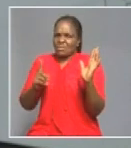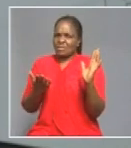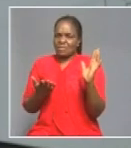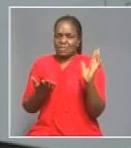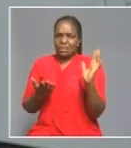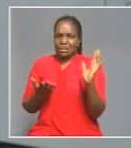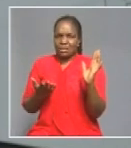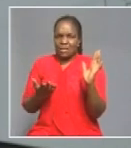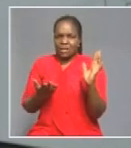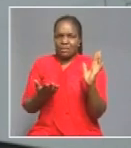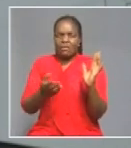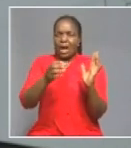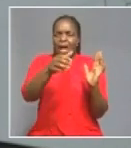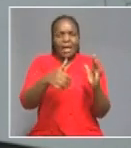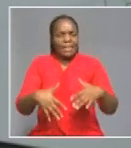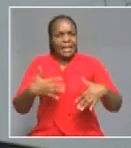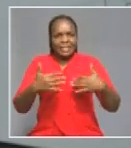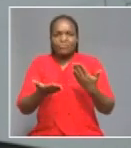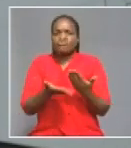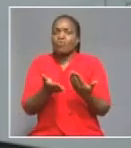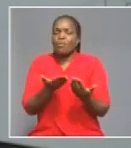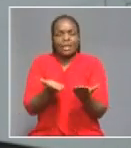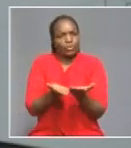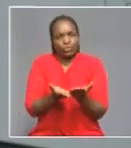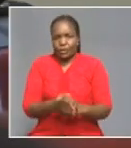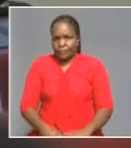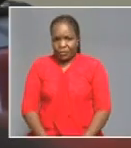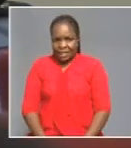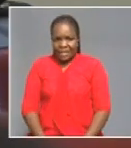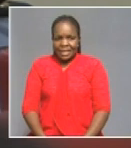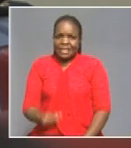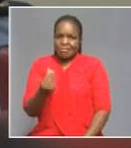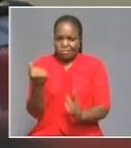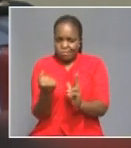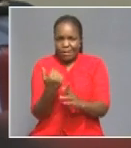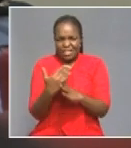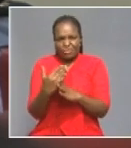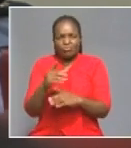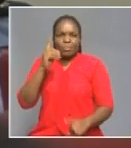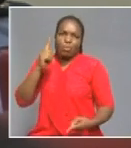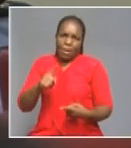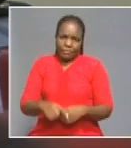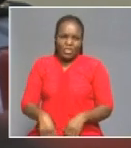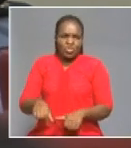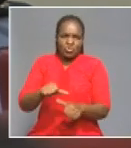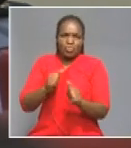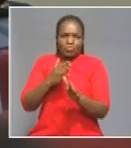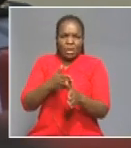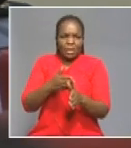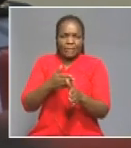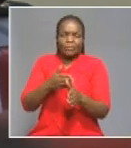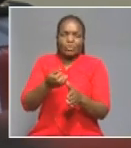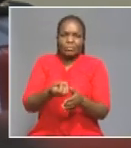for other industries. Financial crimes will reduce. Social grants will be issued